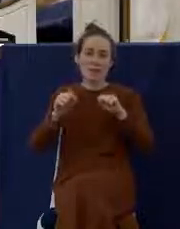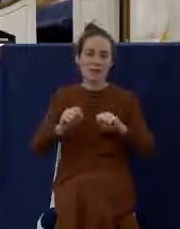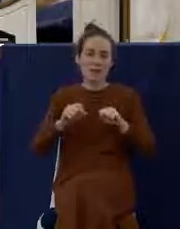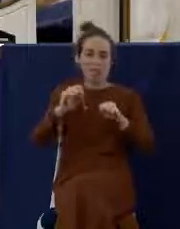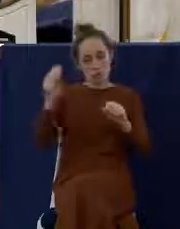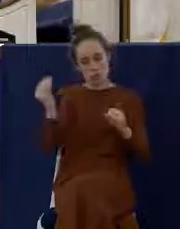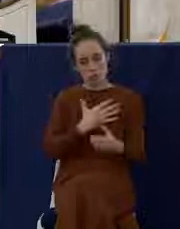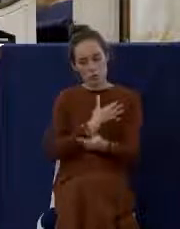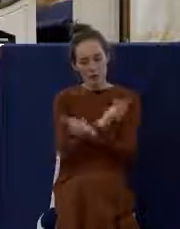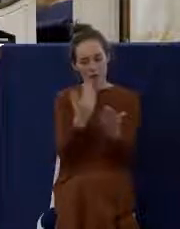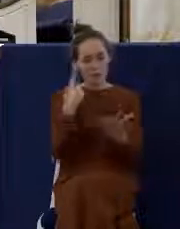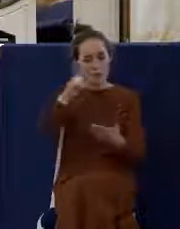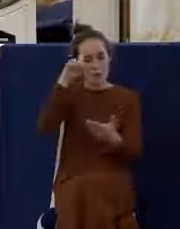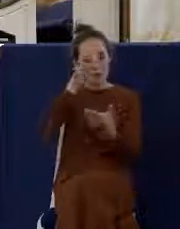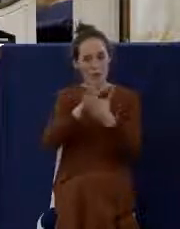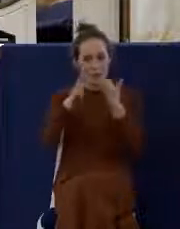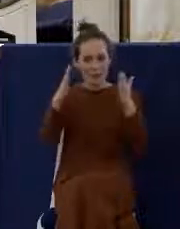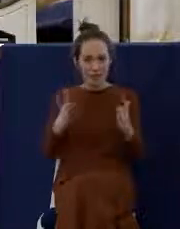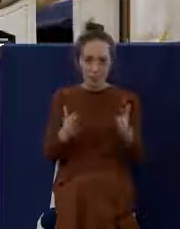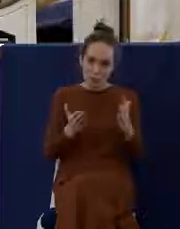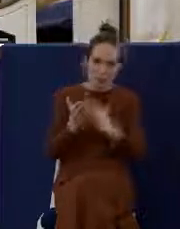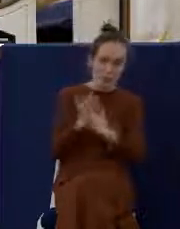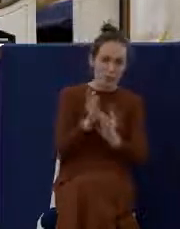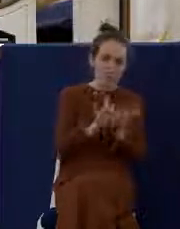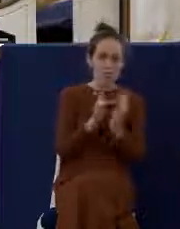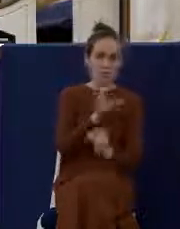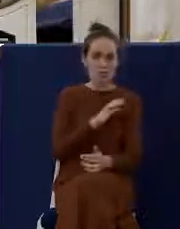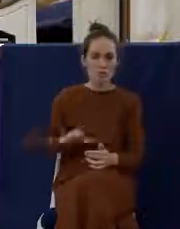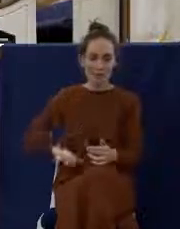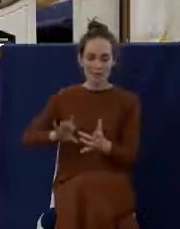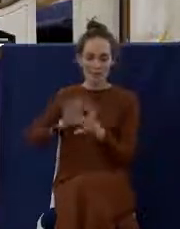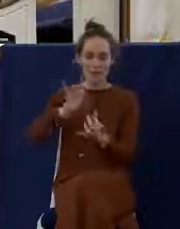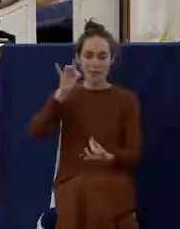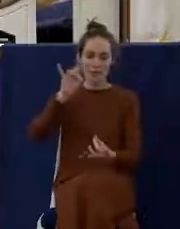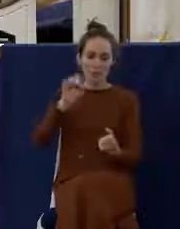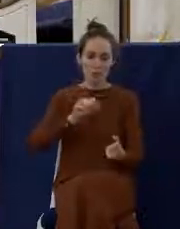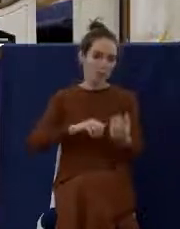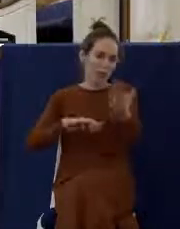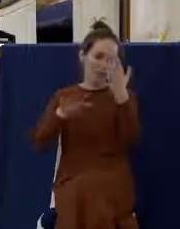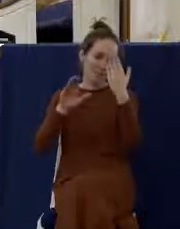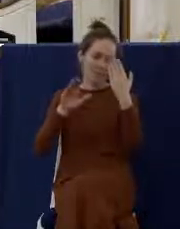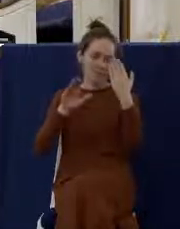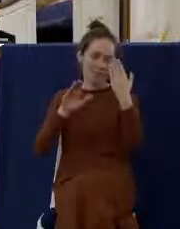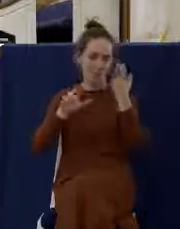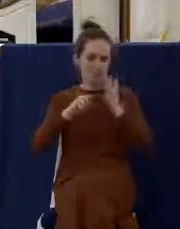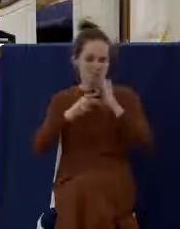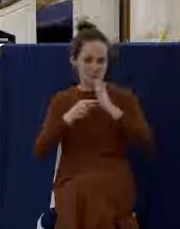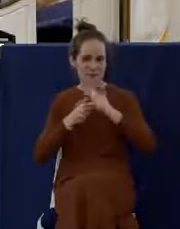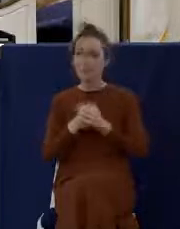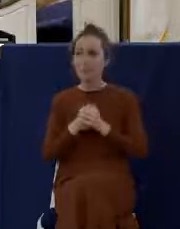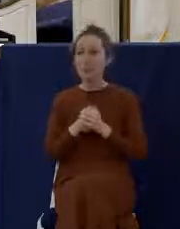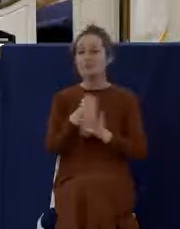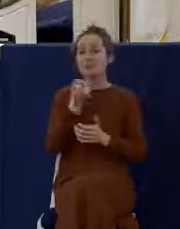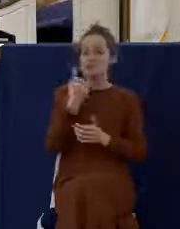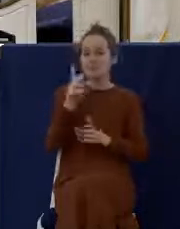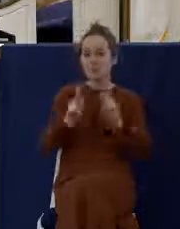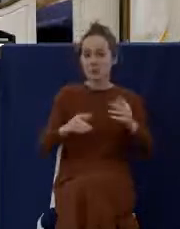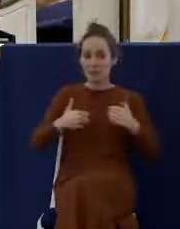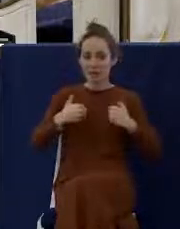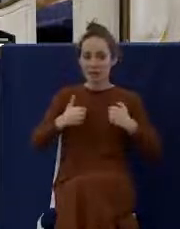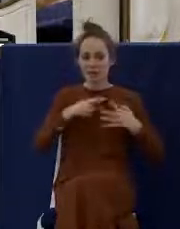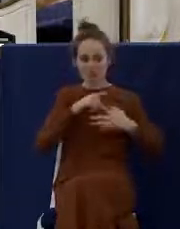the spiritual presence of Christ. Now, what do I mean by that? There are four views about the Lord's Supper.